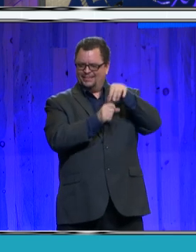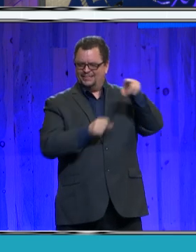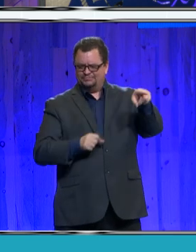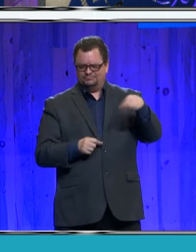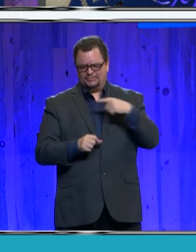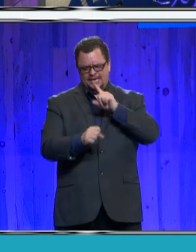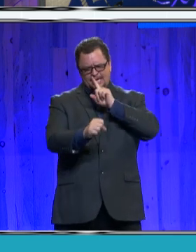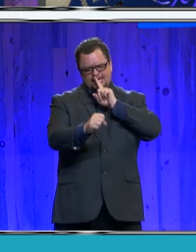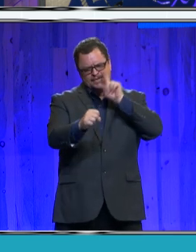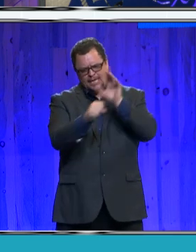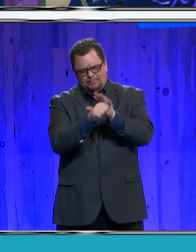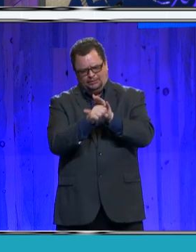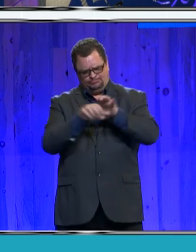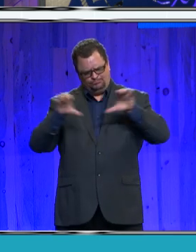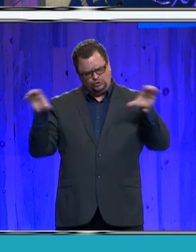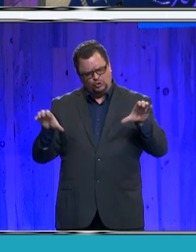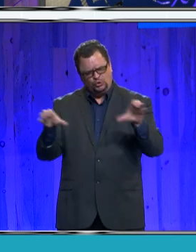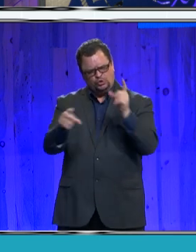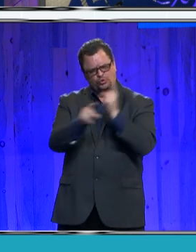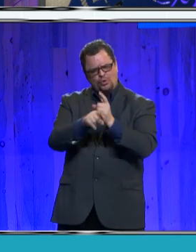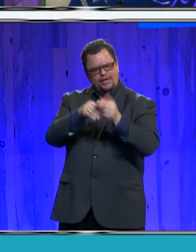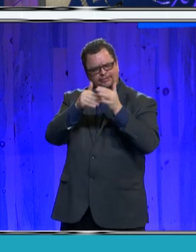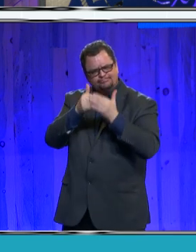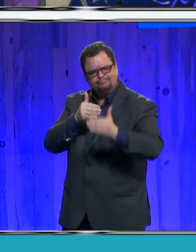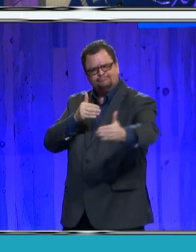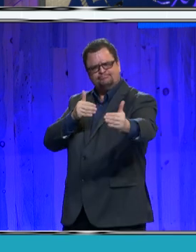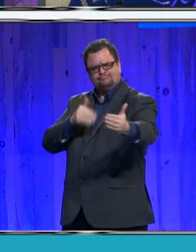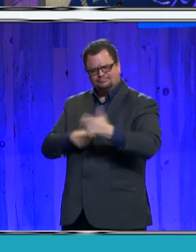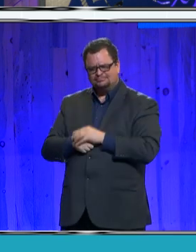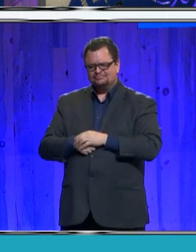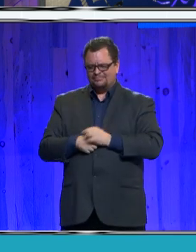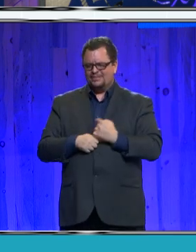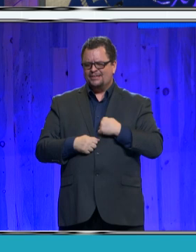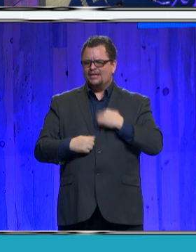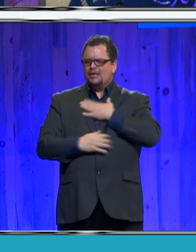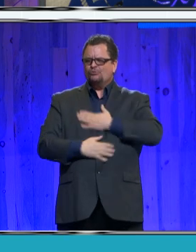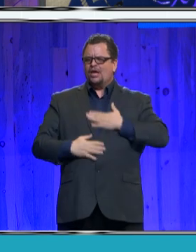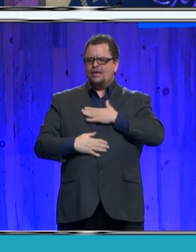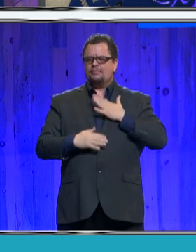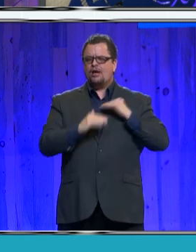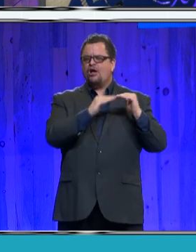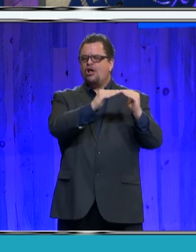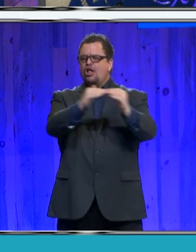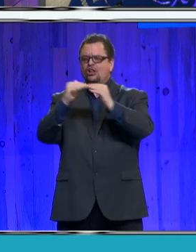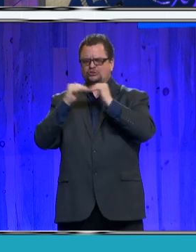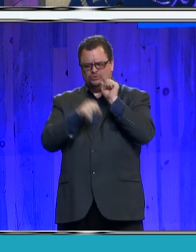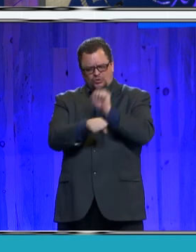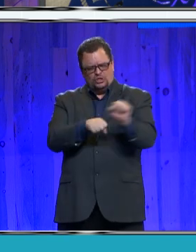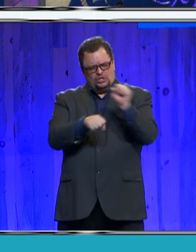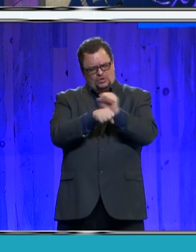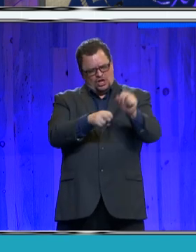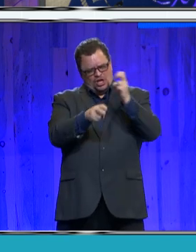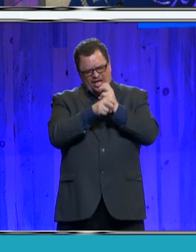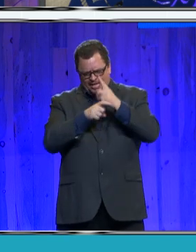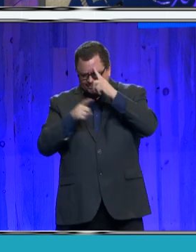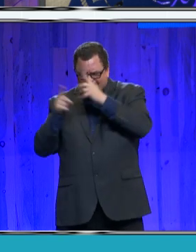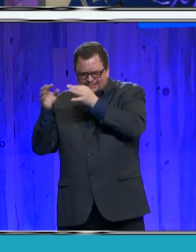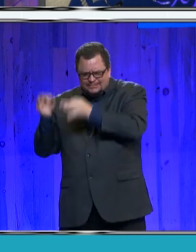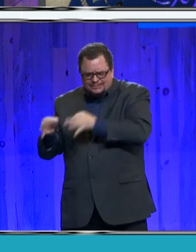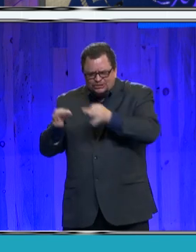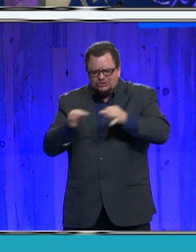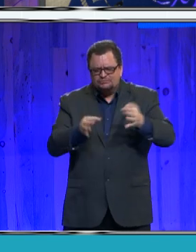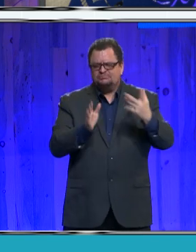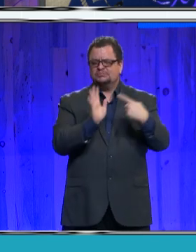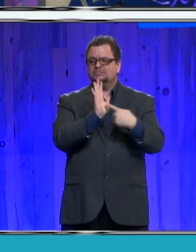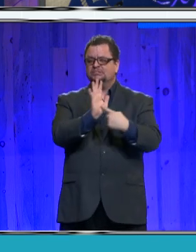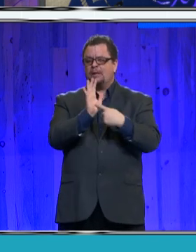I deeply appreciate my colleagues who often have made difficult decisions. For example, the balance